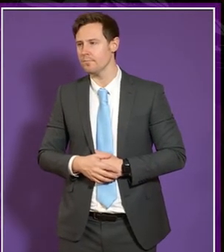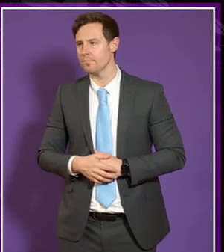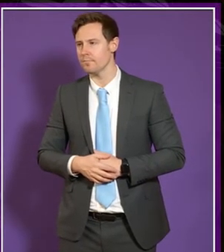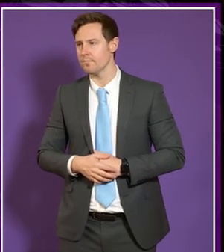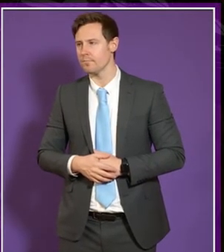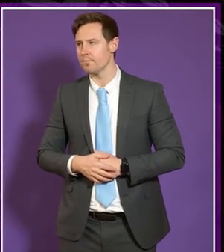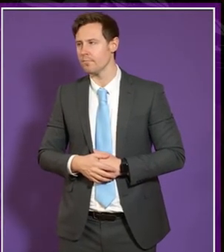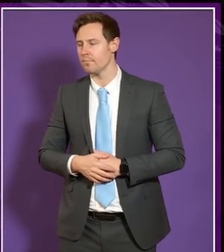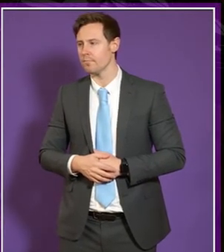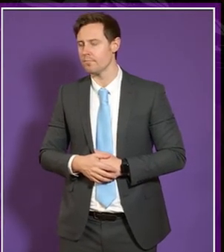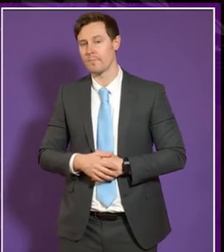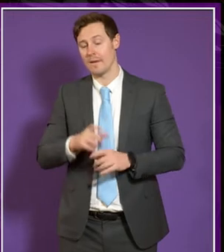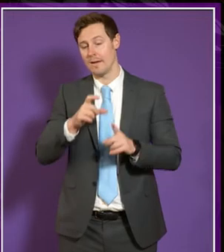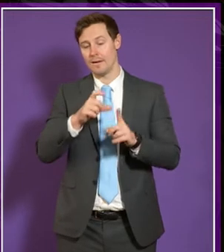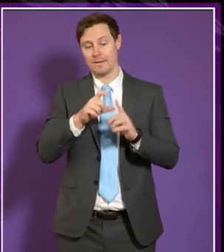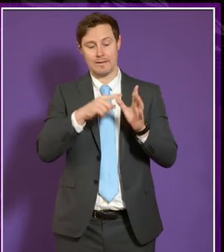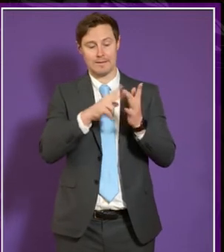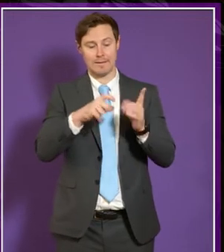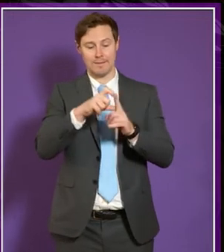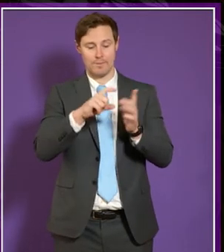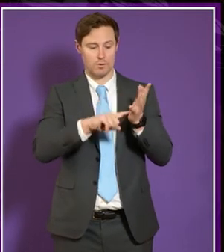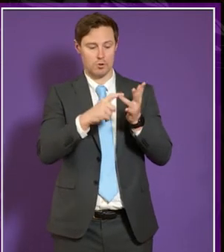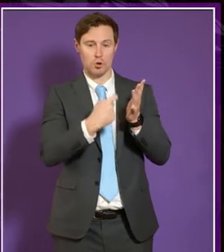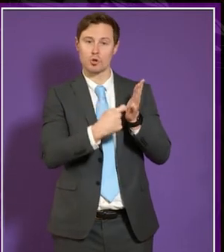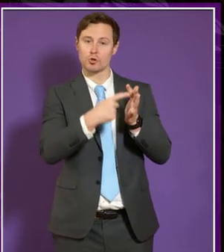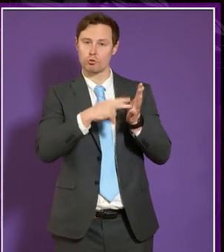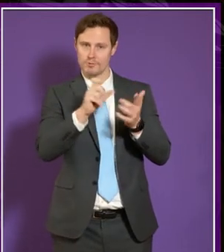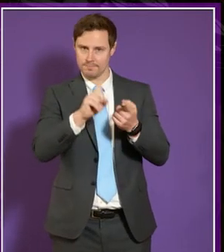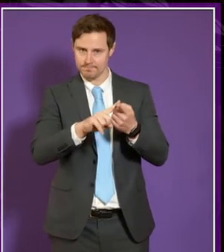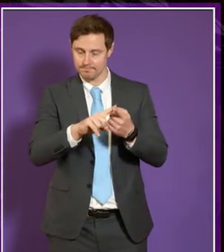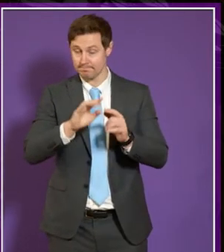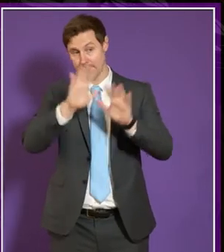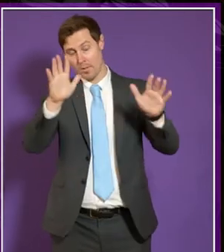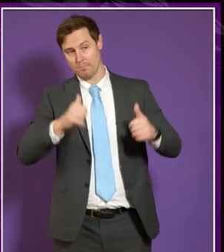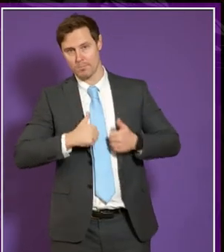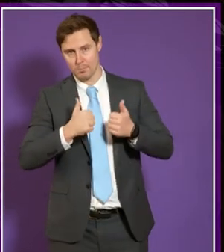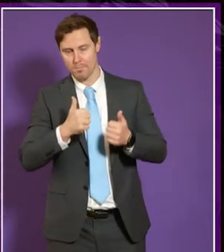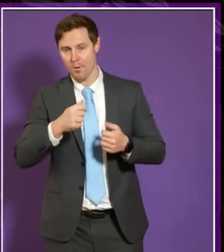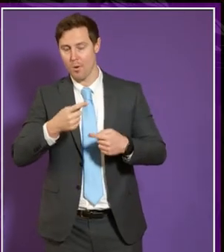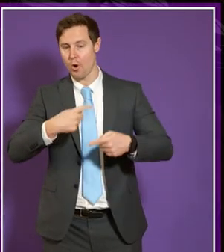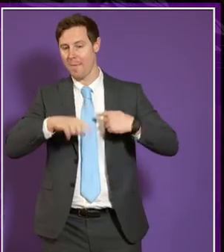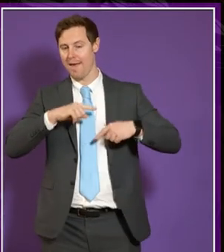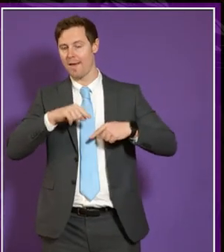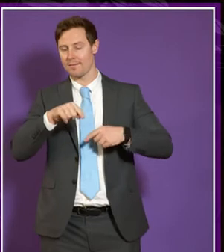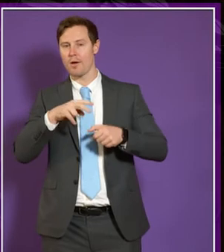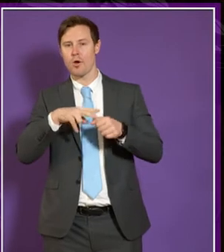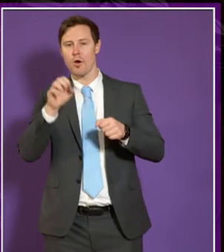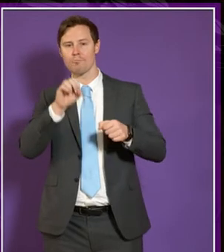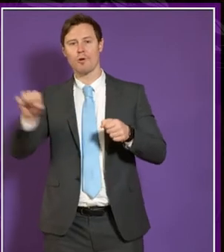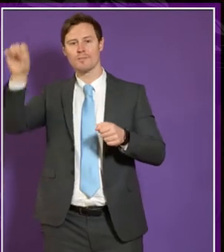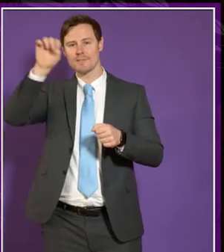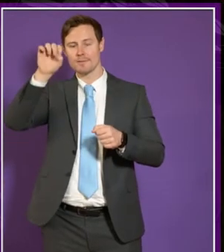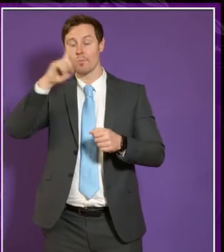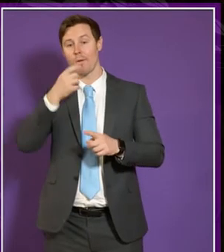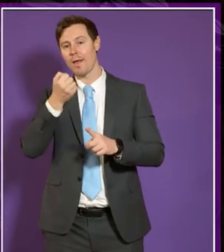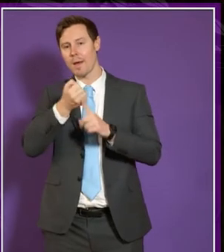david torrance good morning everybody um i'm going to go back to brexit and the impact it will have on the university sector